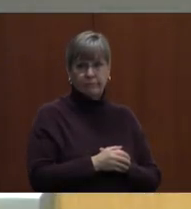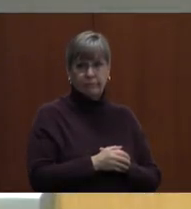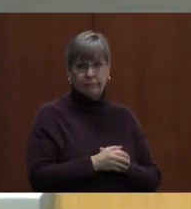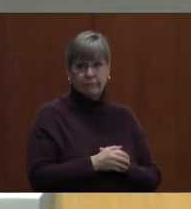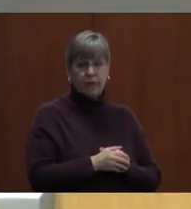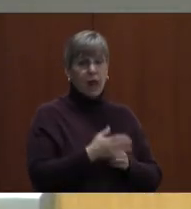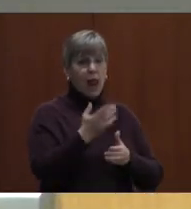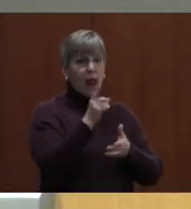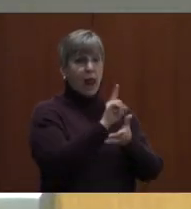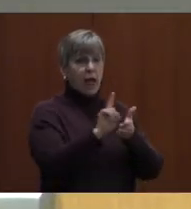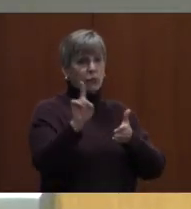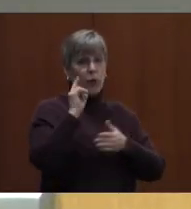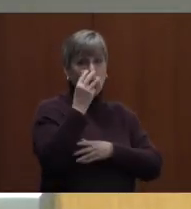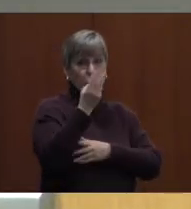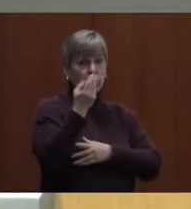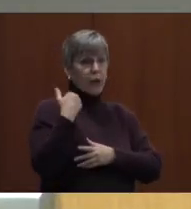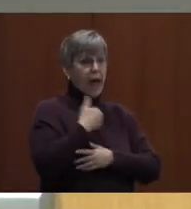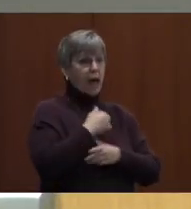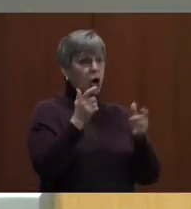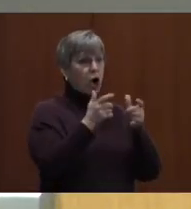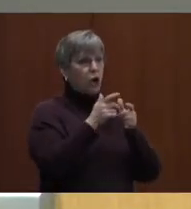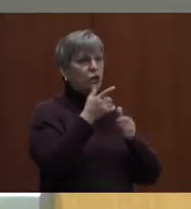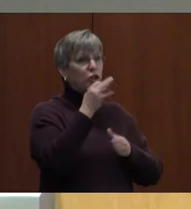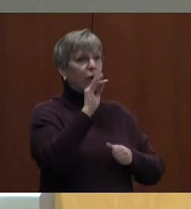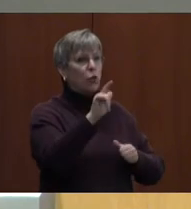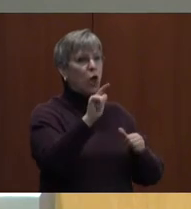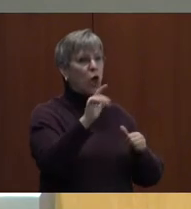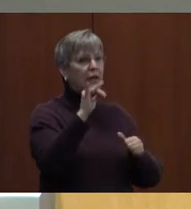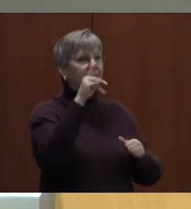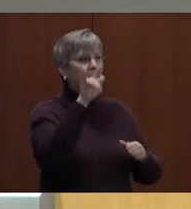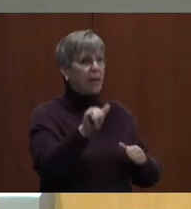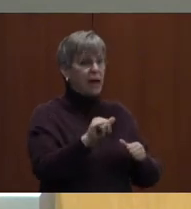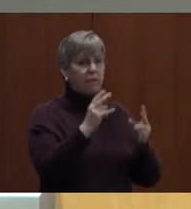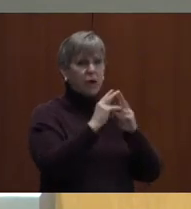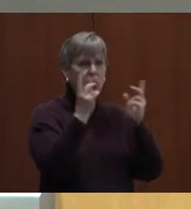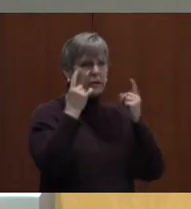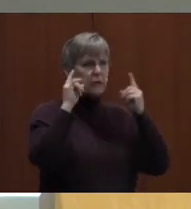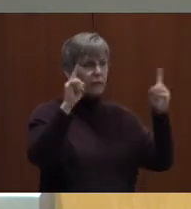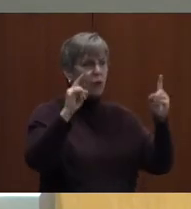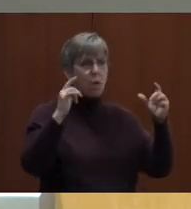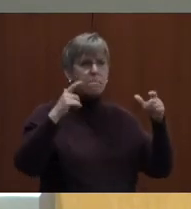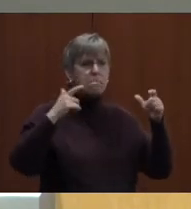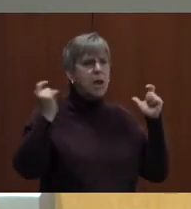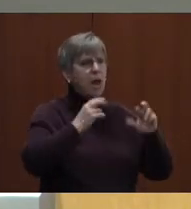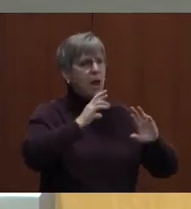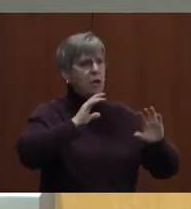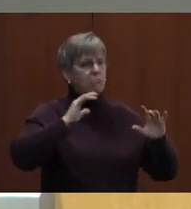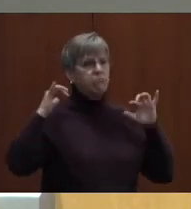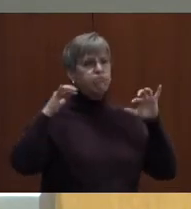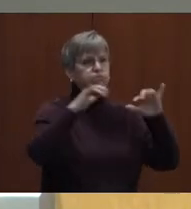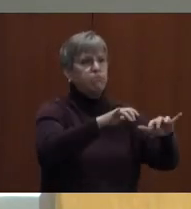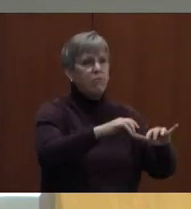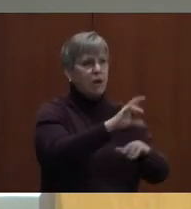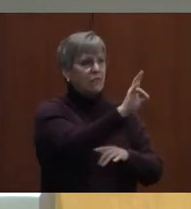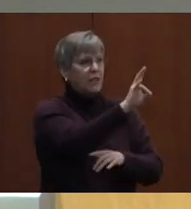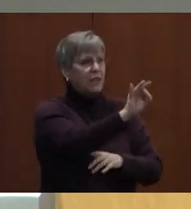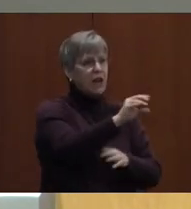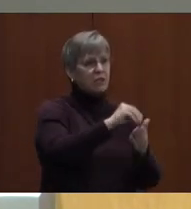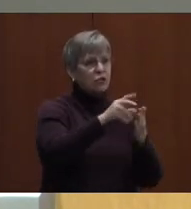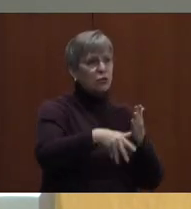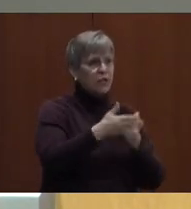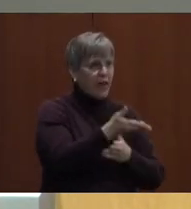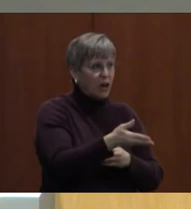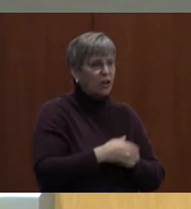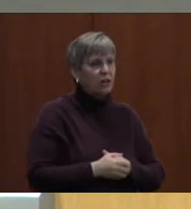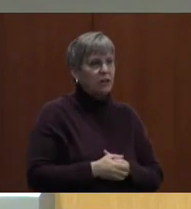Last Wednesday, we had our General Assembly. It was very successful. We had a huge turnout of, I want to say, think 79 students,